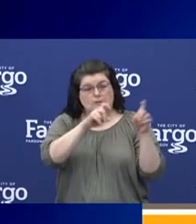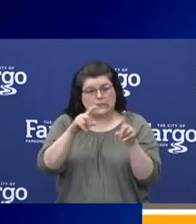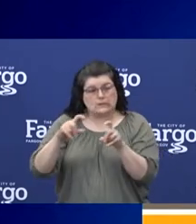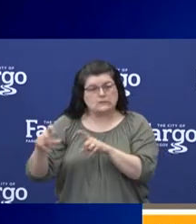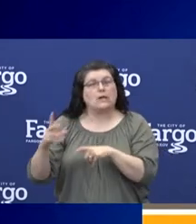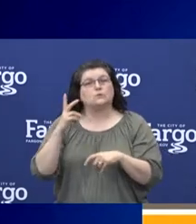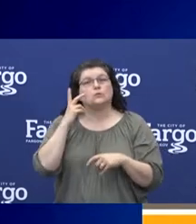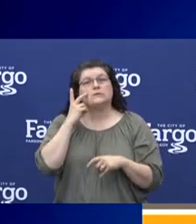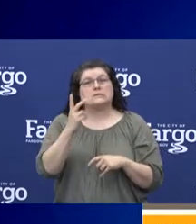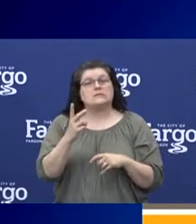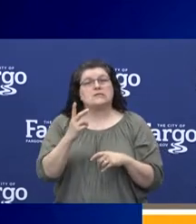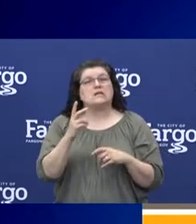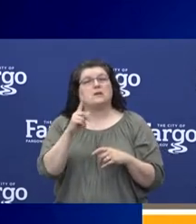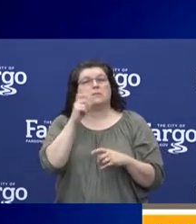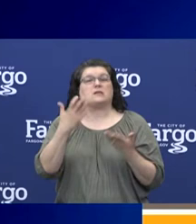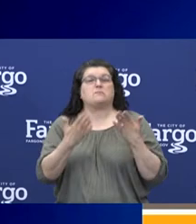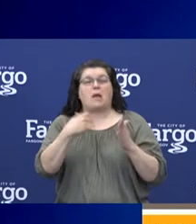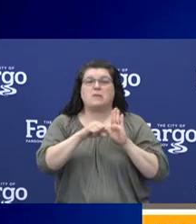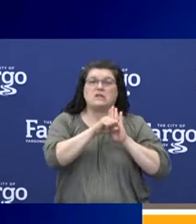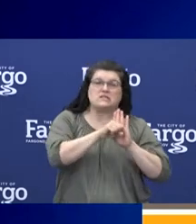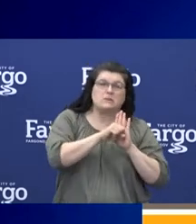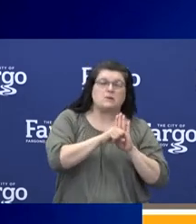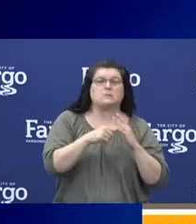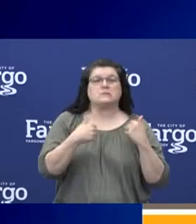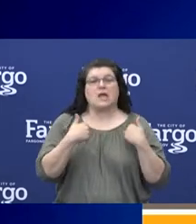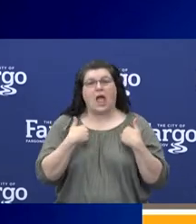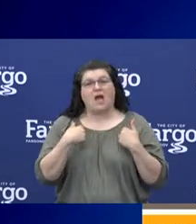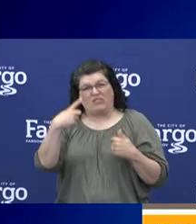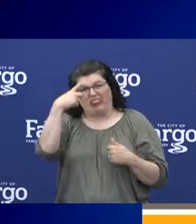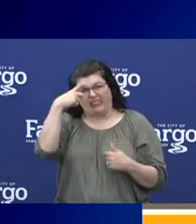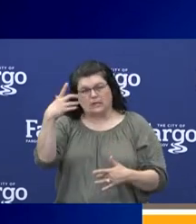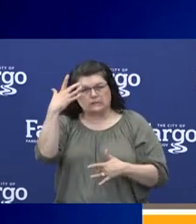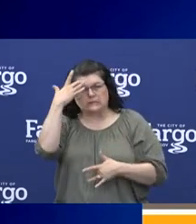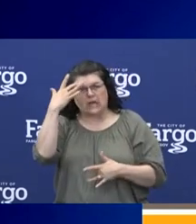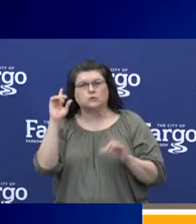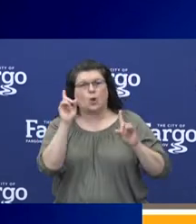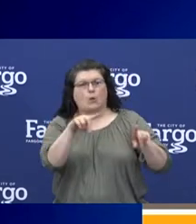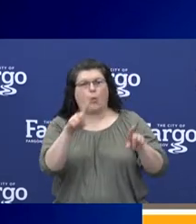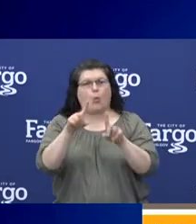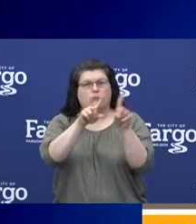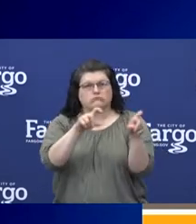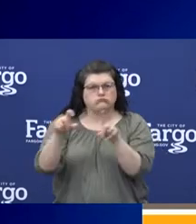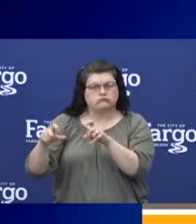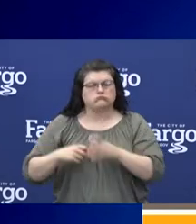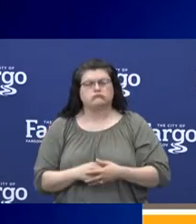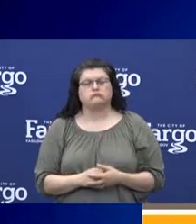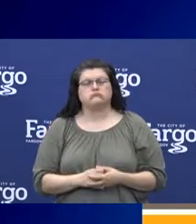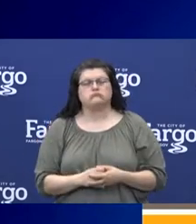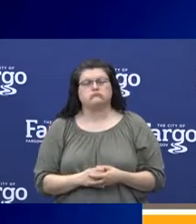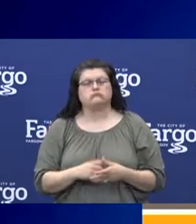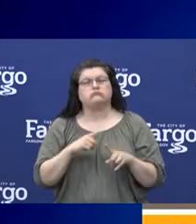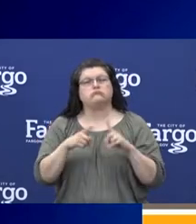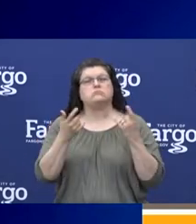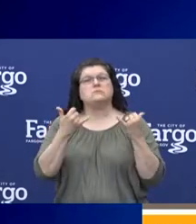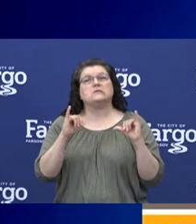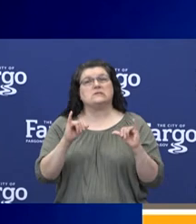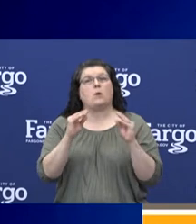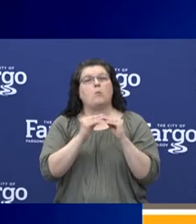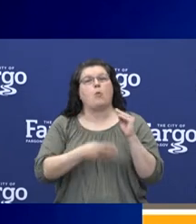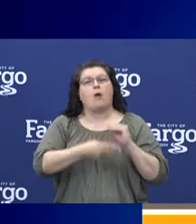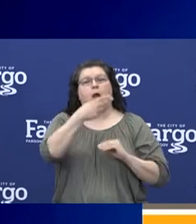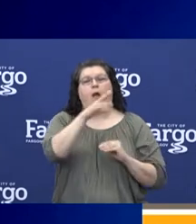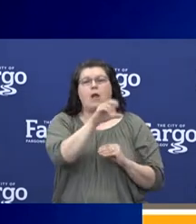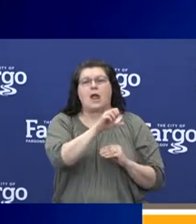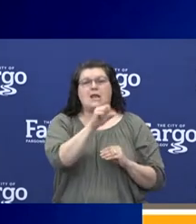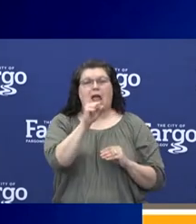due to symptoms or signs of having an infection. And although we're still certainly higher in Cass County than